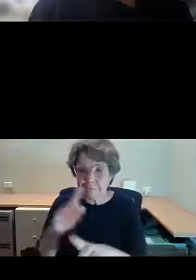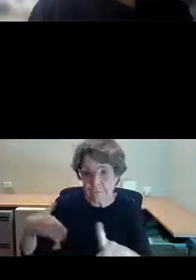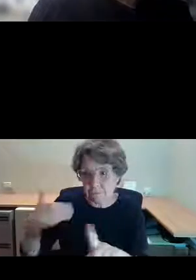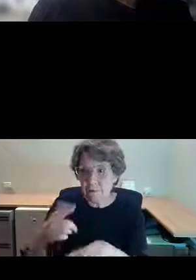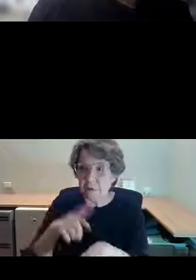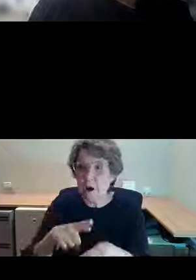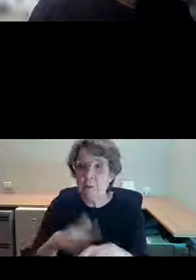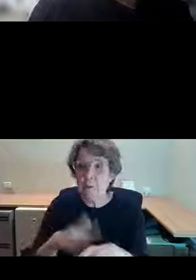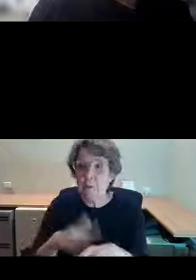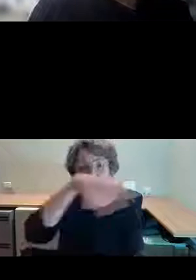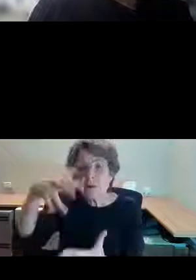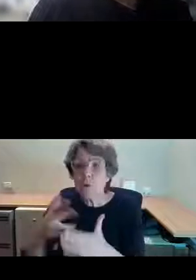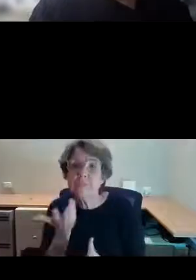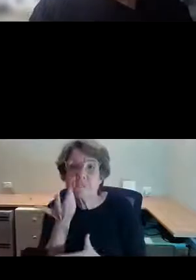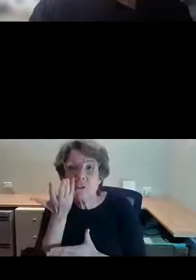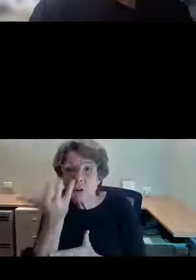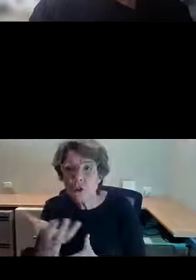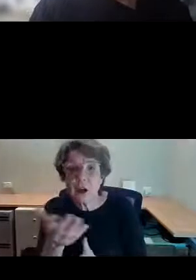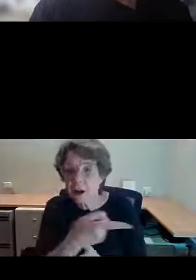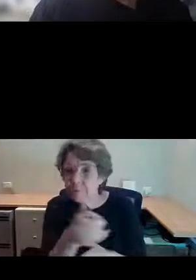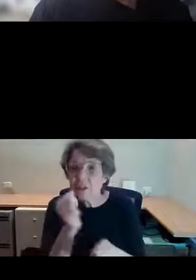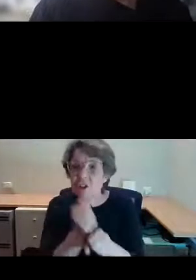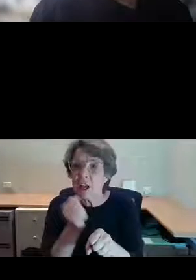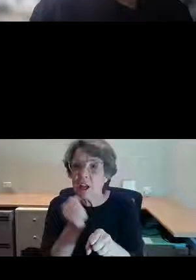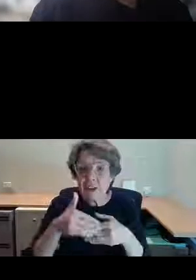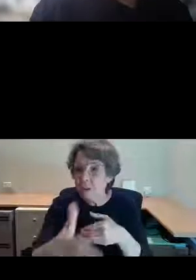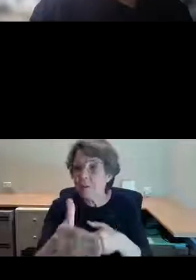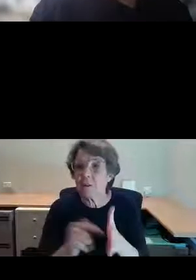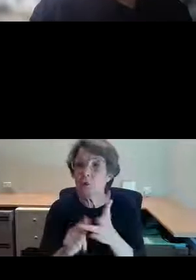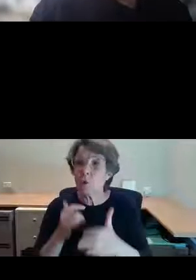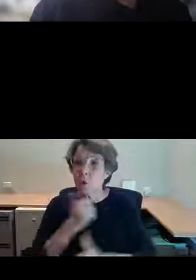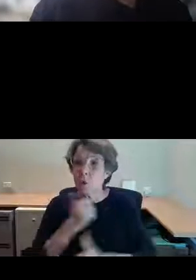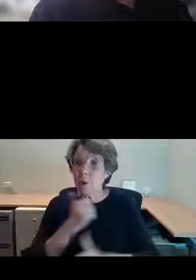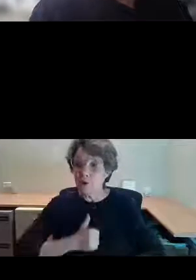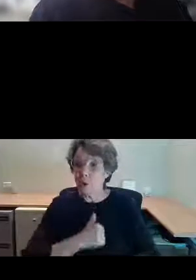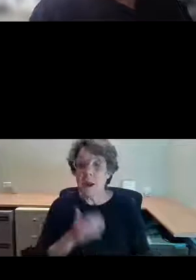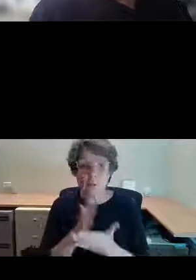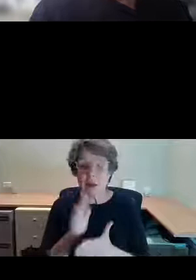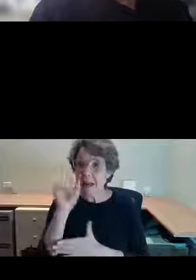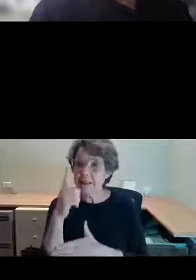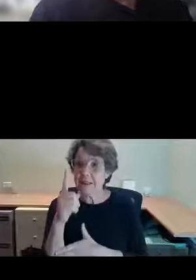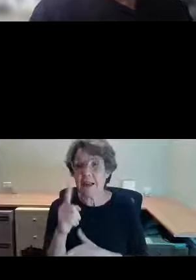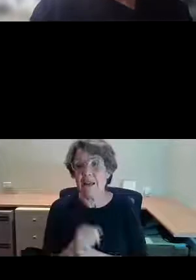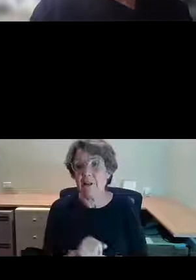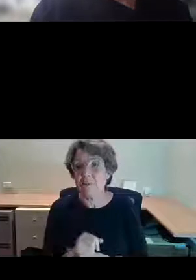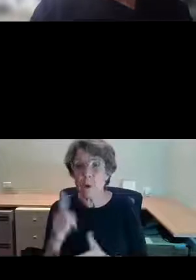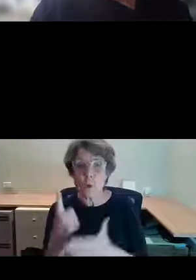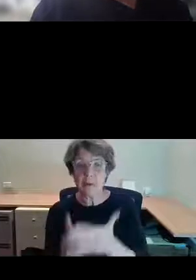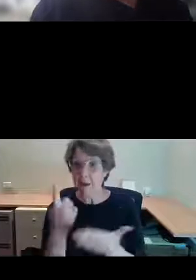for future generations to enjoy and get a sense of where we are at this point of time.